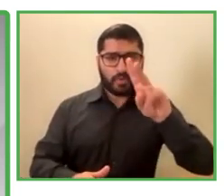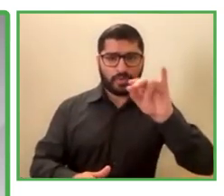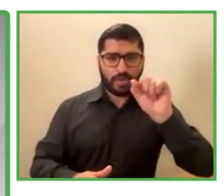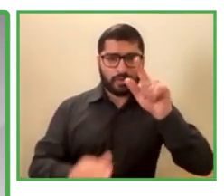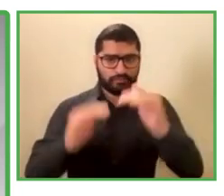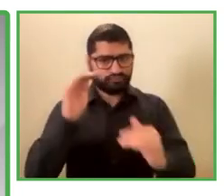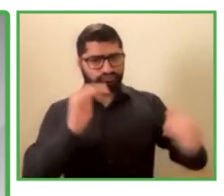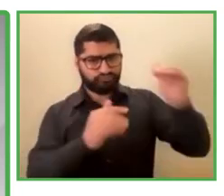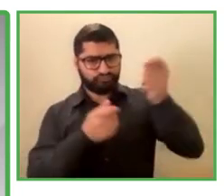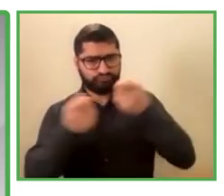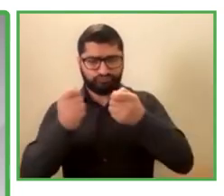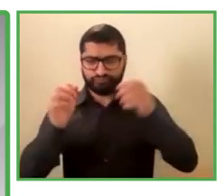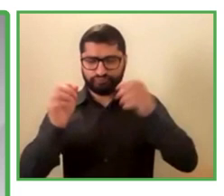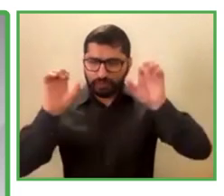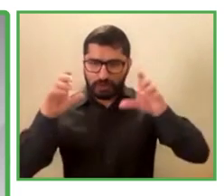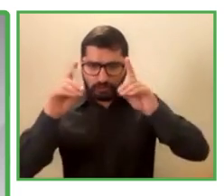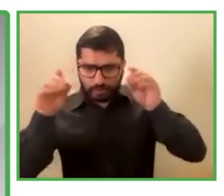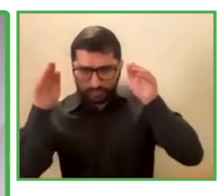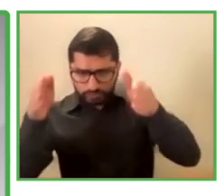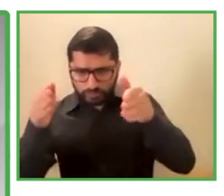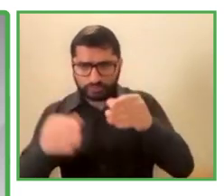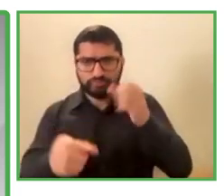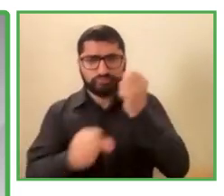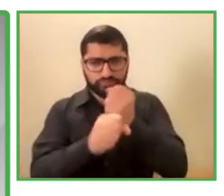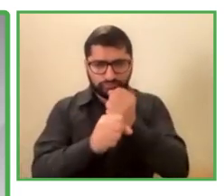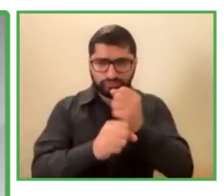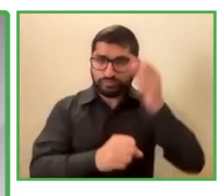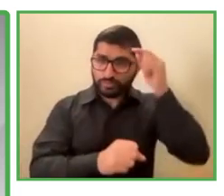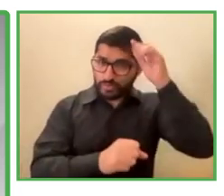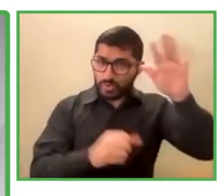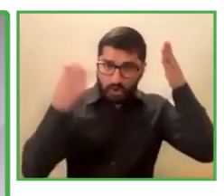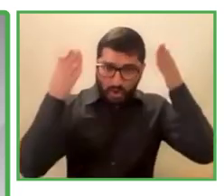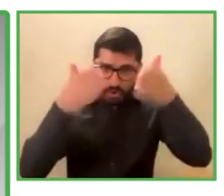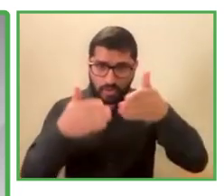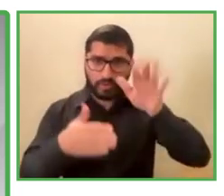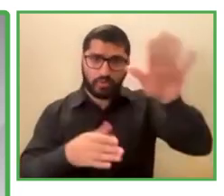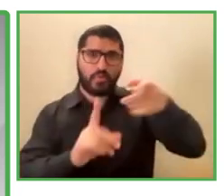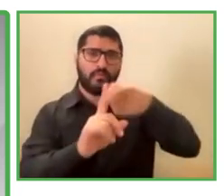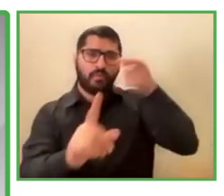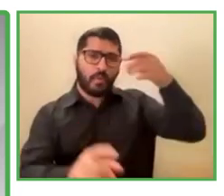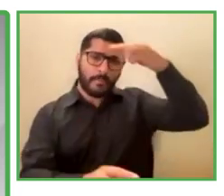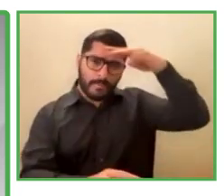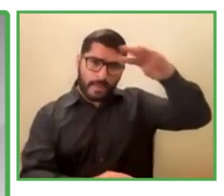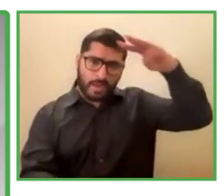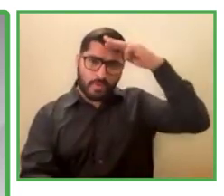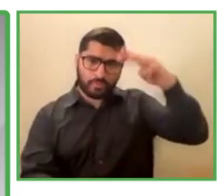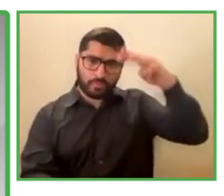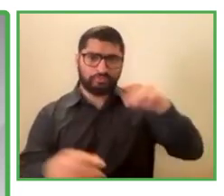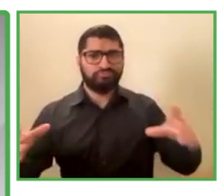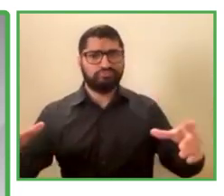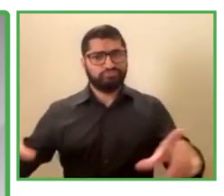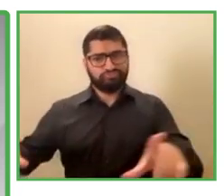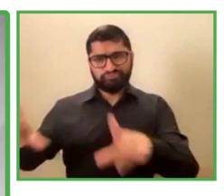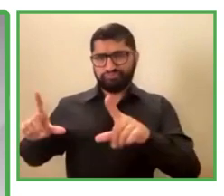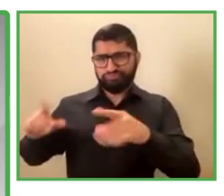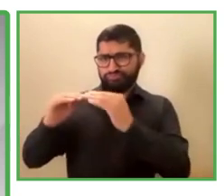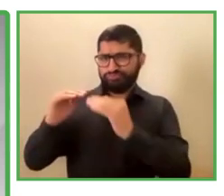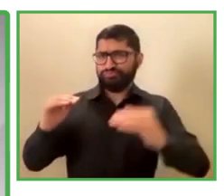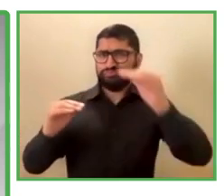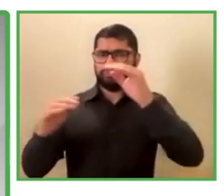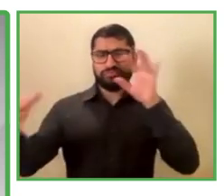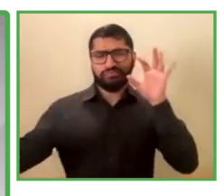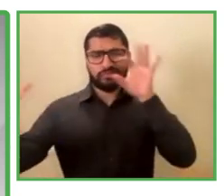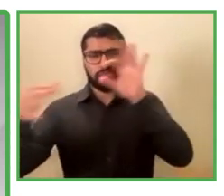Manager of. Training of. Honest Logistics. Mexico. She's licensed in international relationship. With